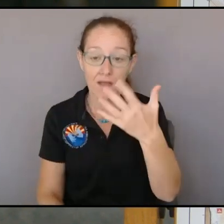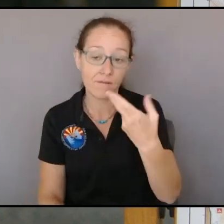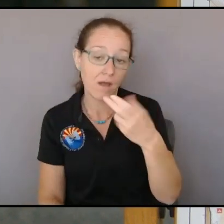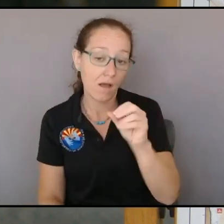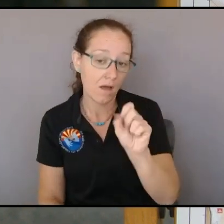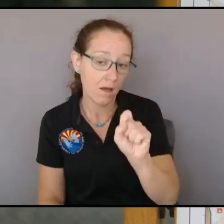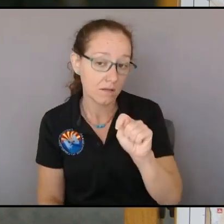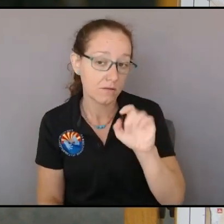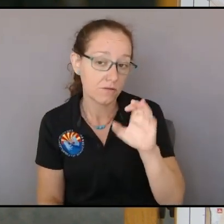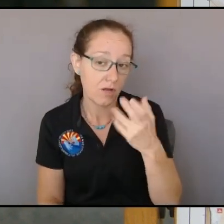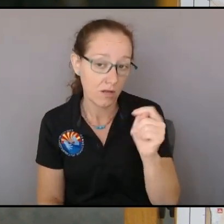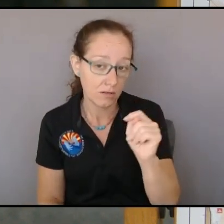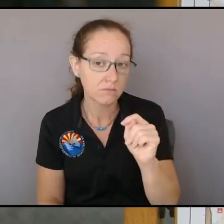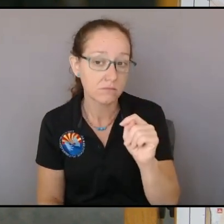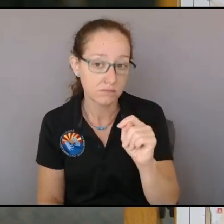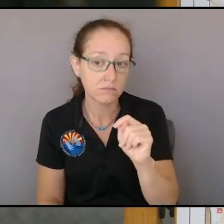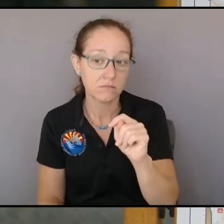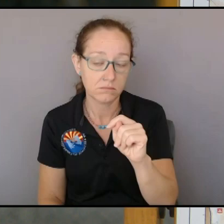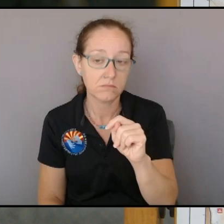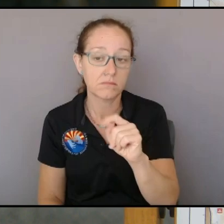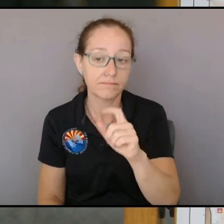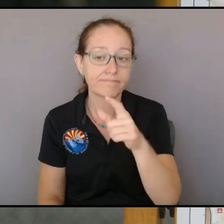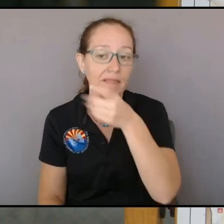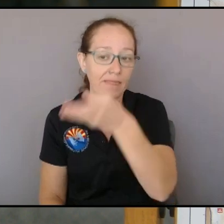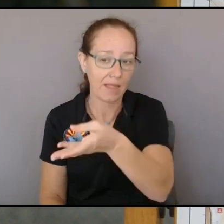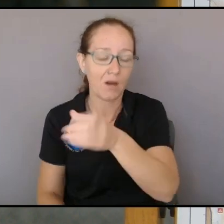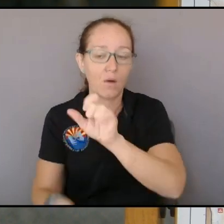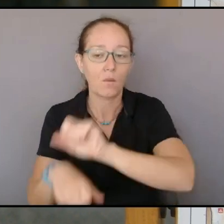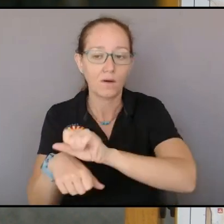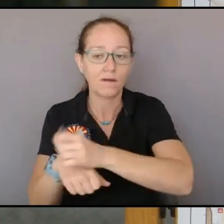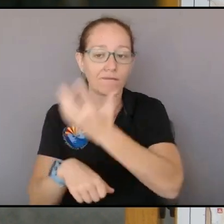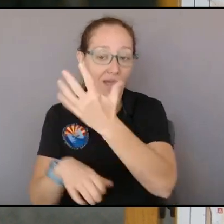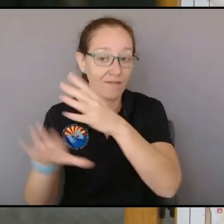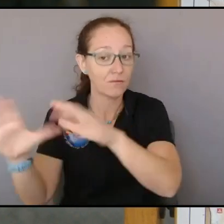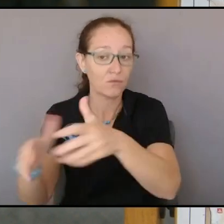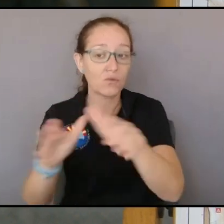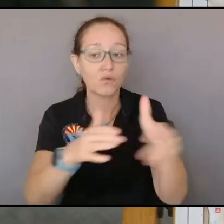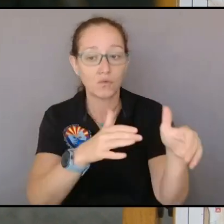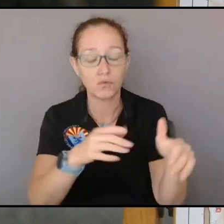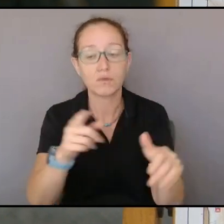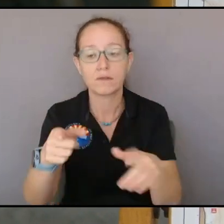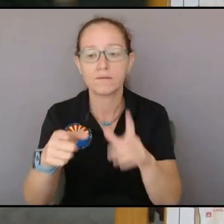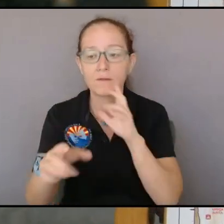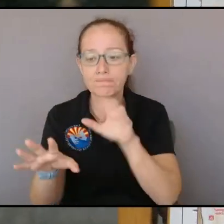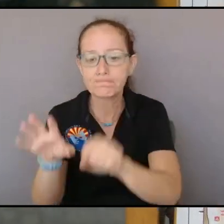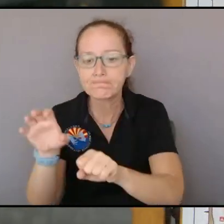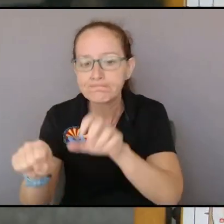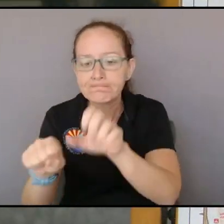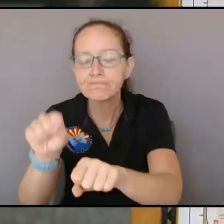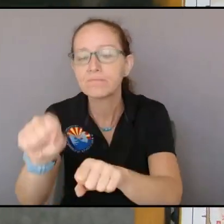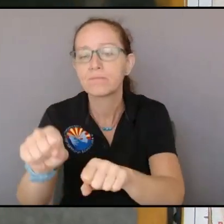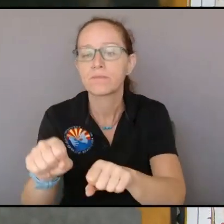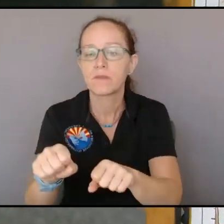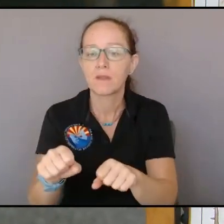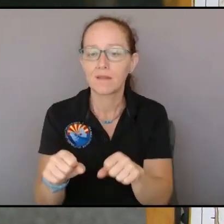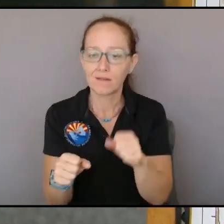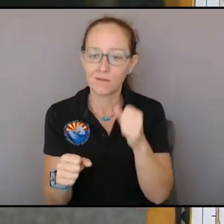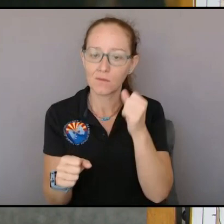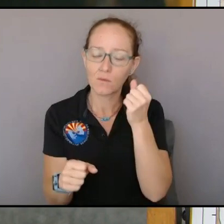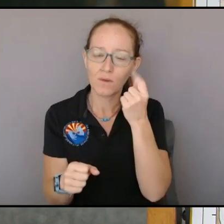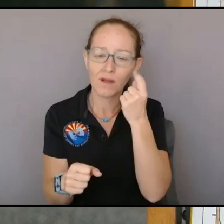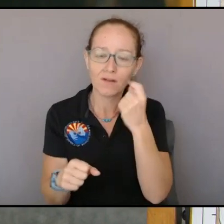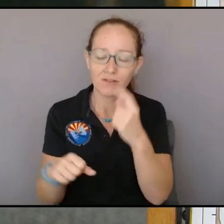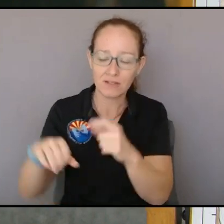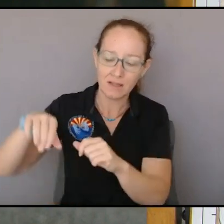this edge but take care of all those spots and it is literally crawling over logs on on a 12-12 pitch so on a